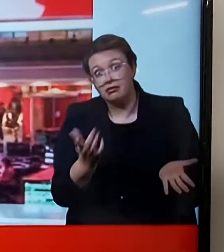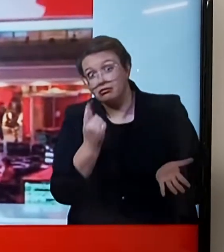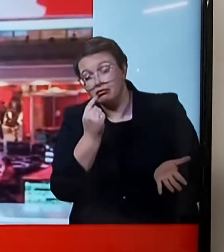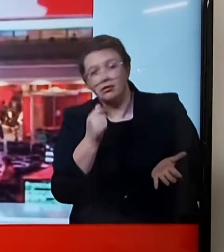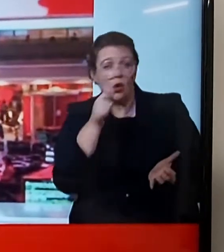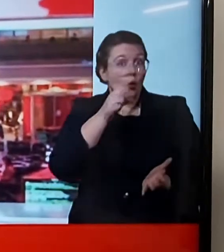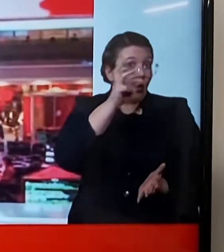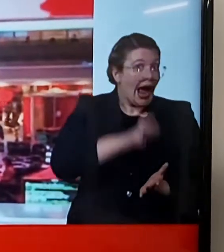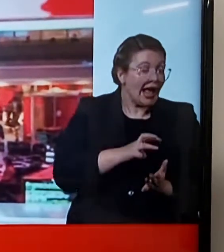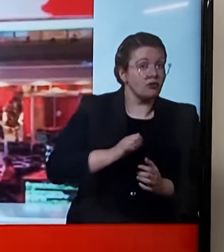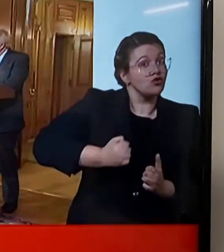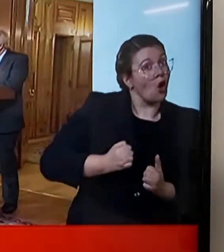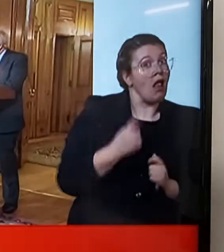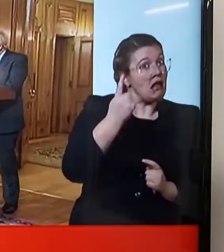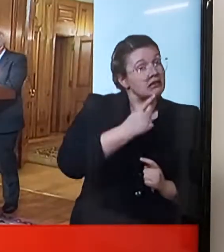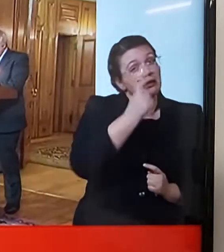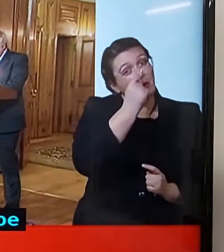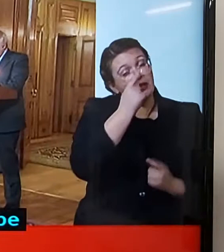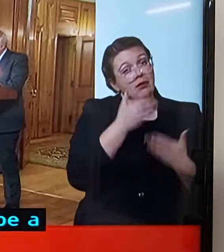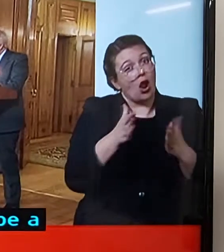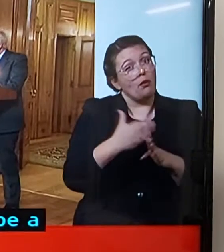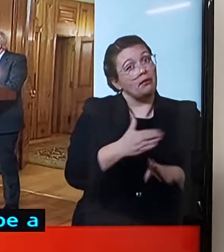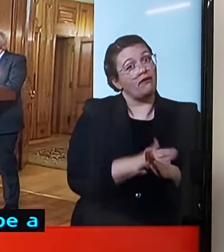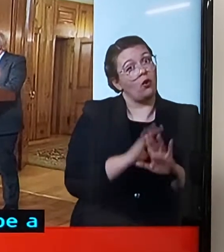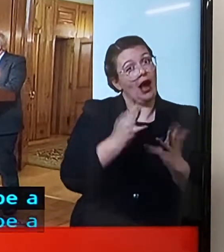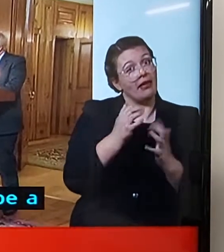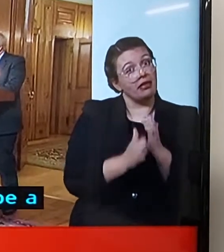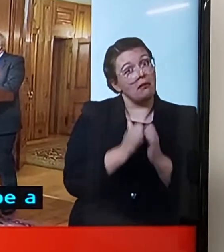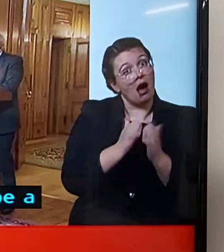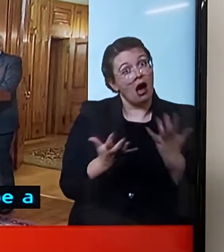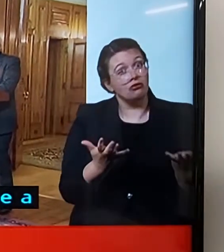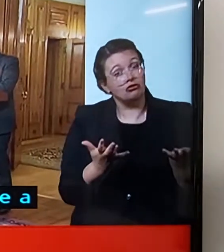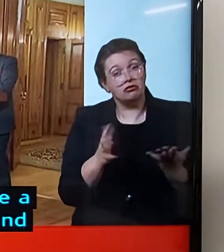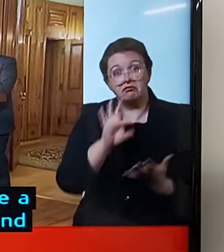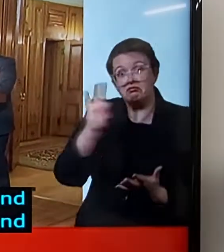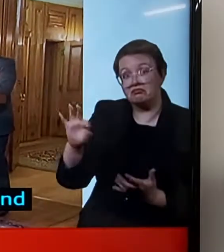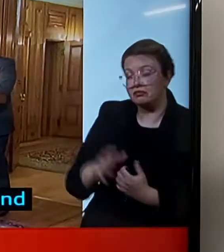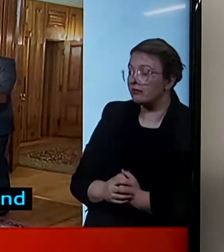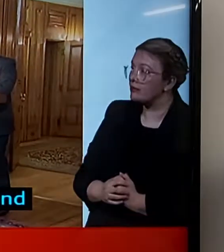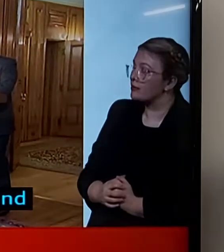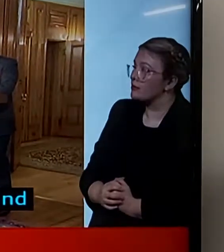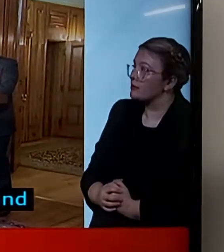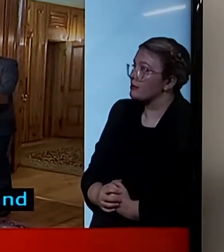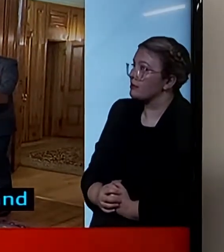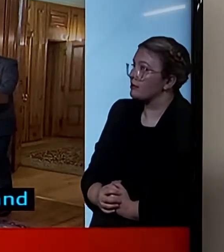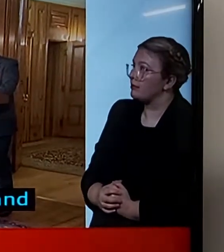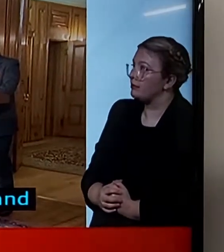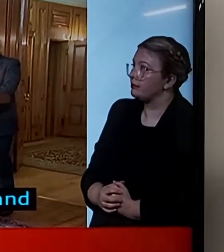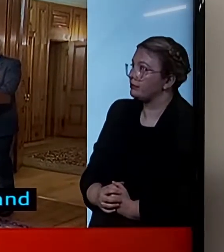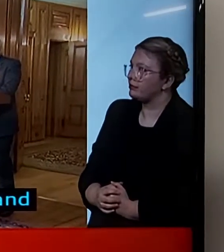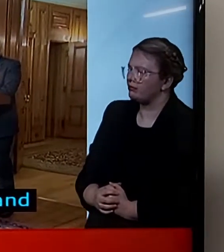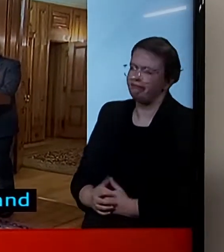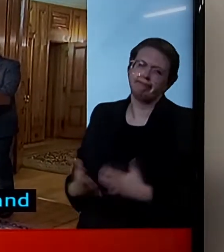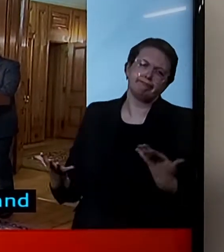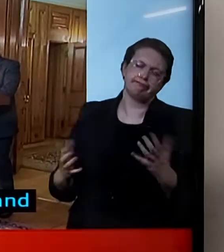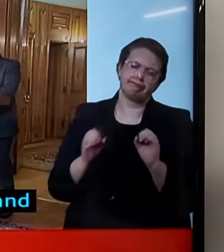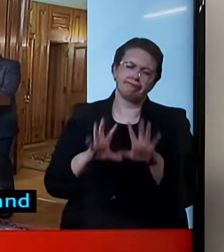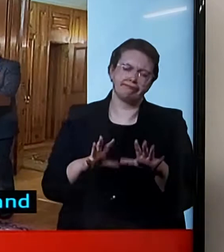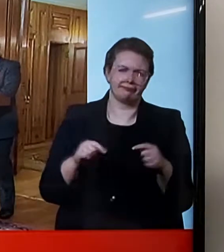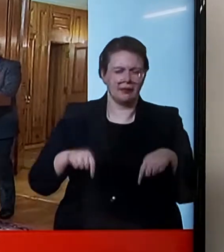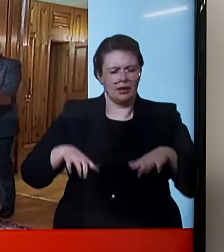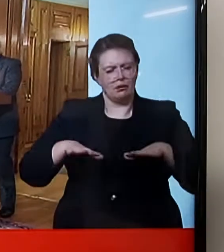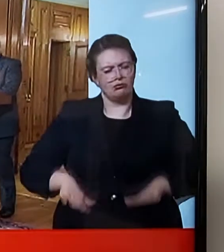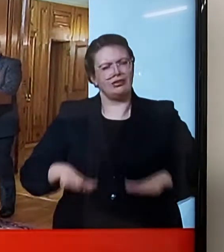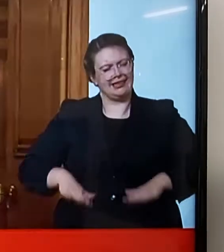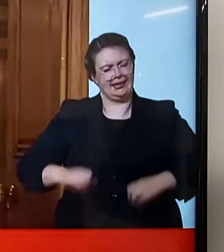Wales and Scotland look to be set to be doing. A couple of points, we have among the toughest border regions